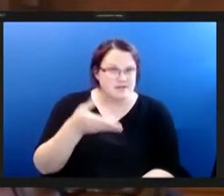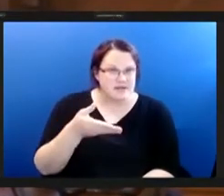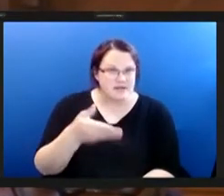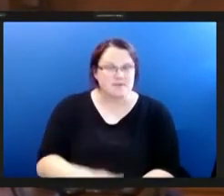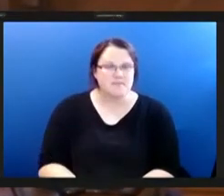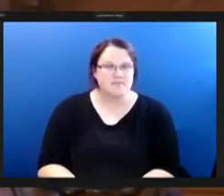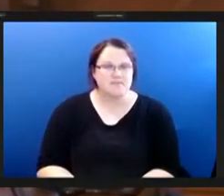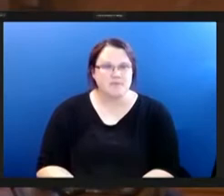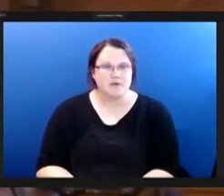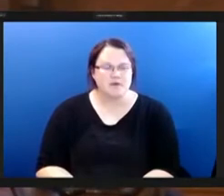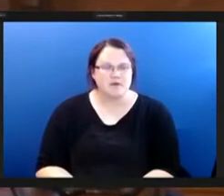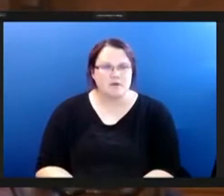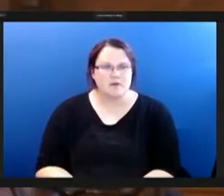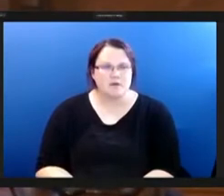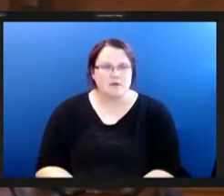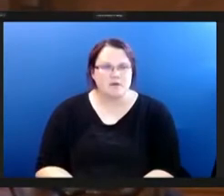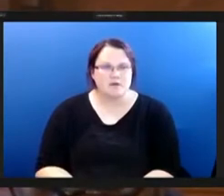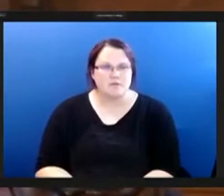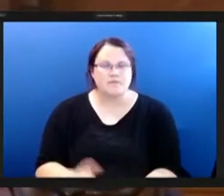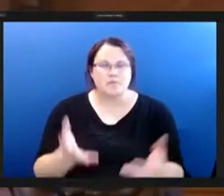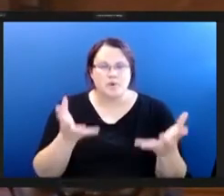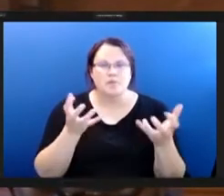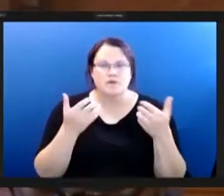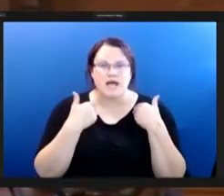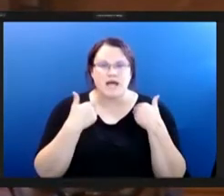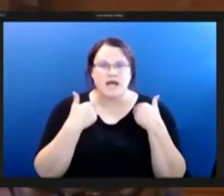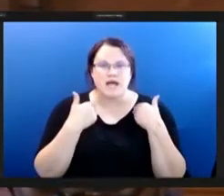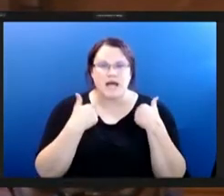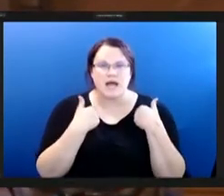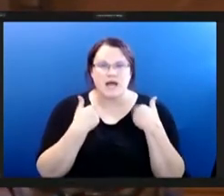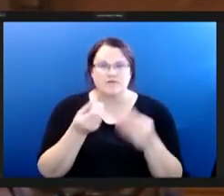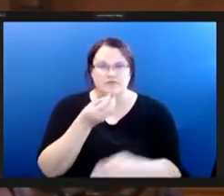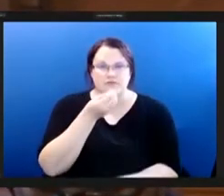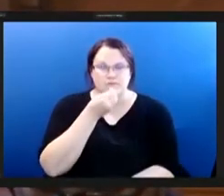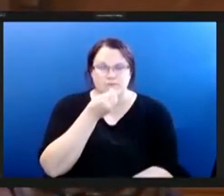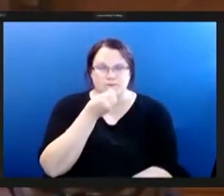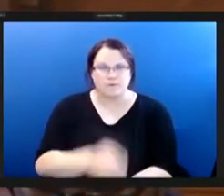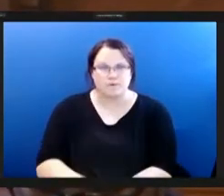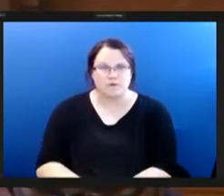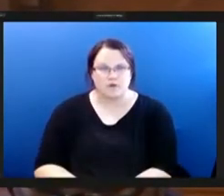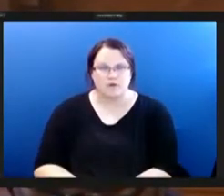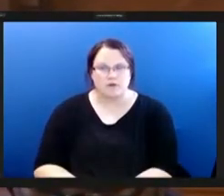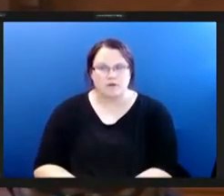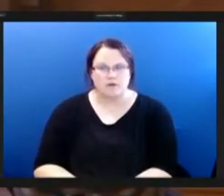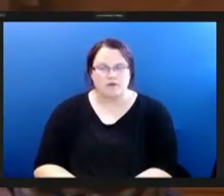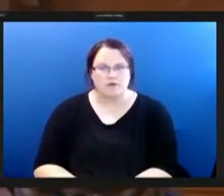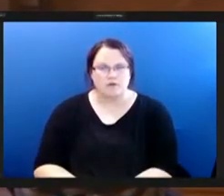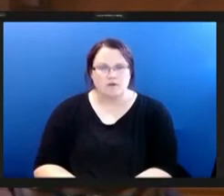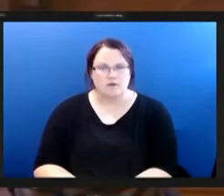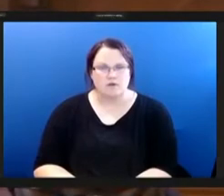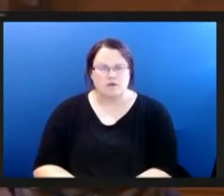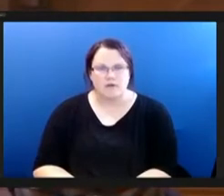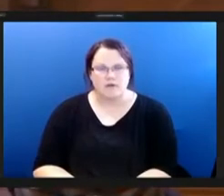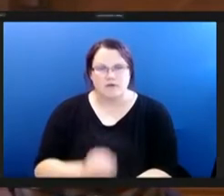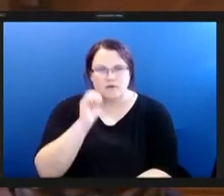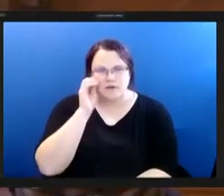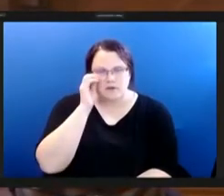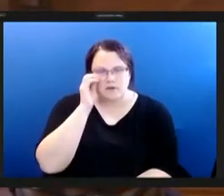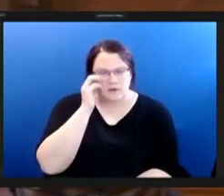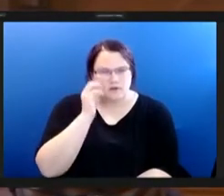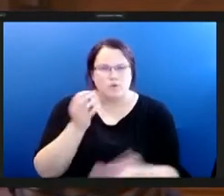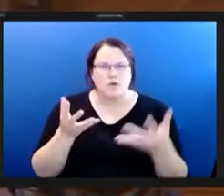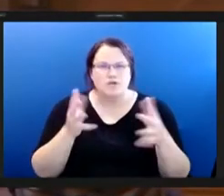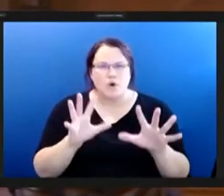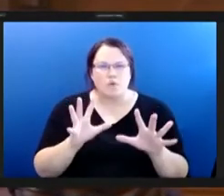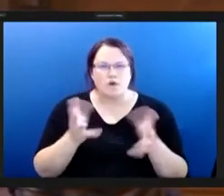like to have at least food and on top of that we don't want to remind how our uh african government